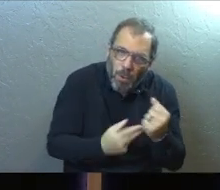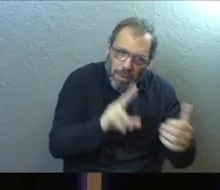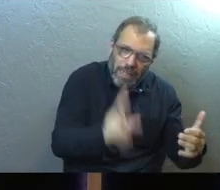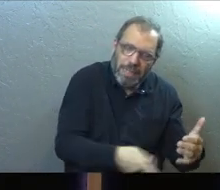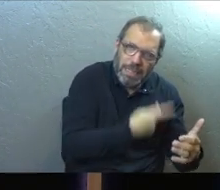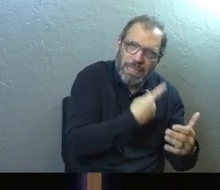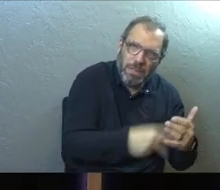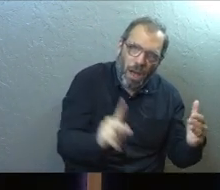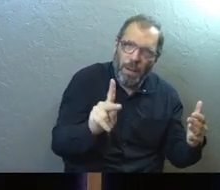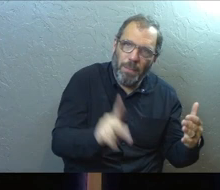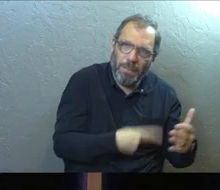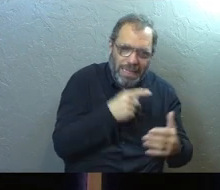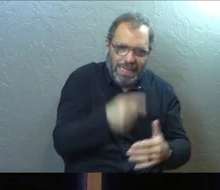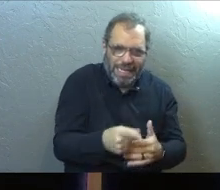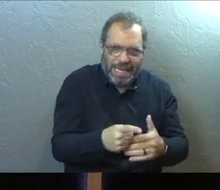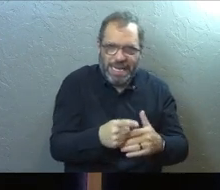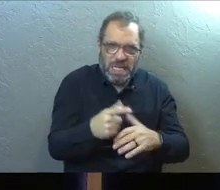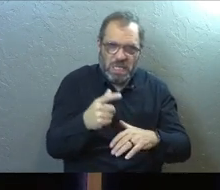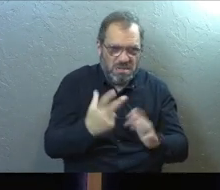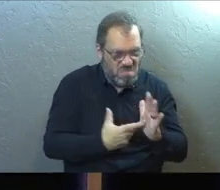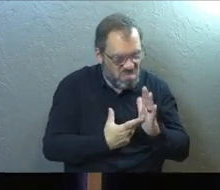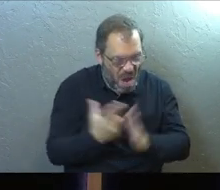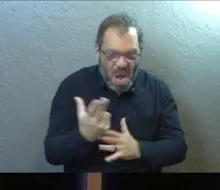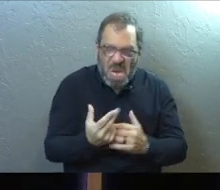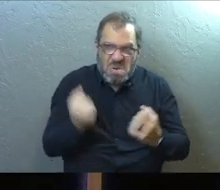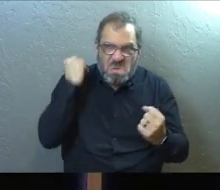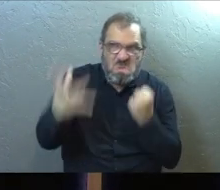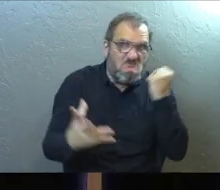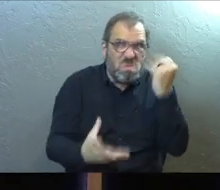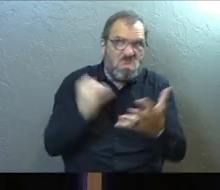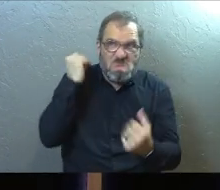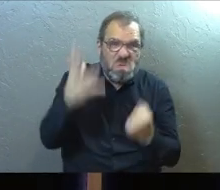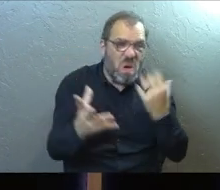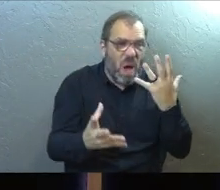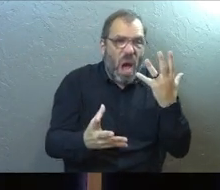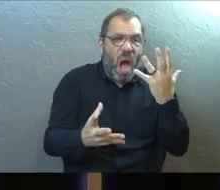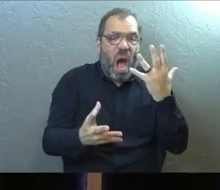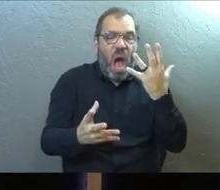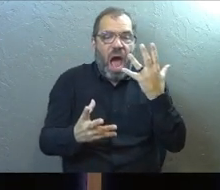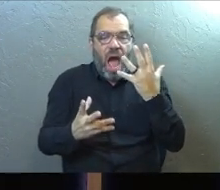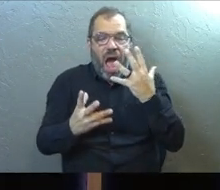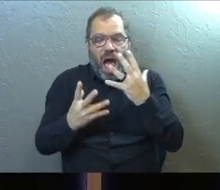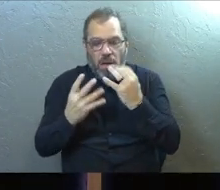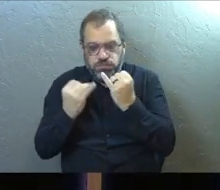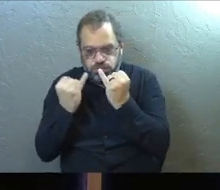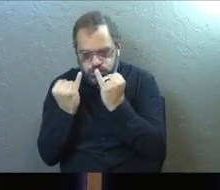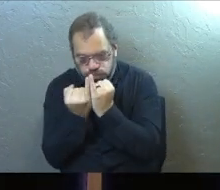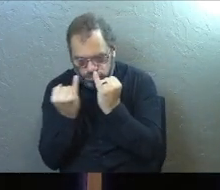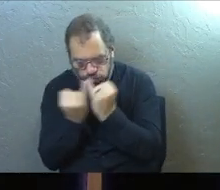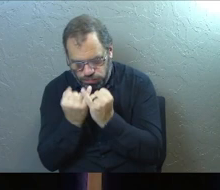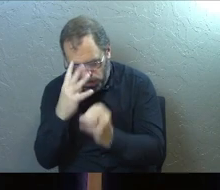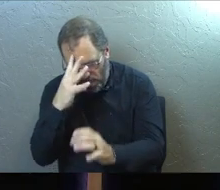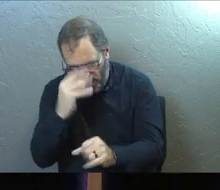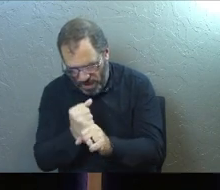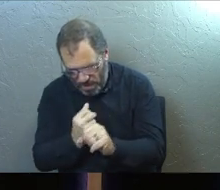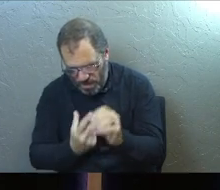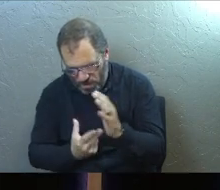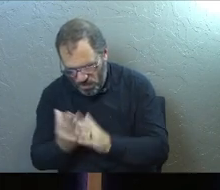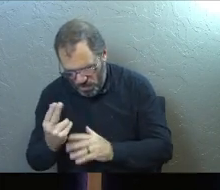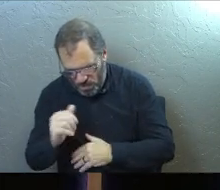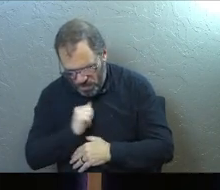psalm. It's the brutal honesty. And then he begins speaking faith to himself and truth to himself.